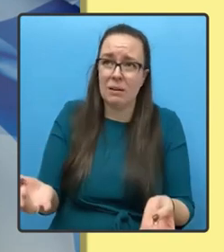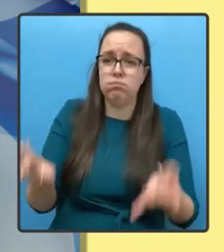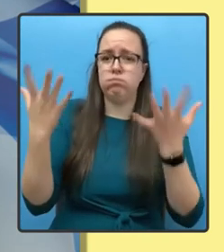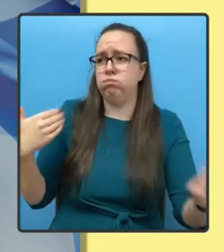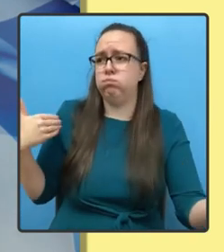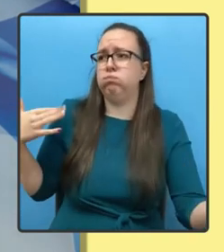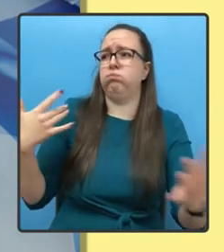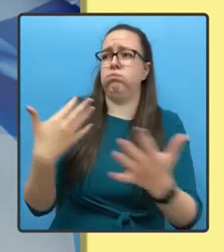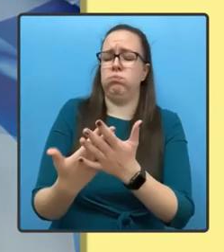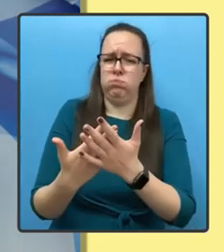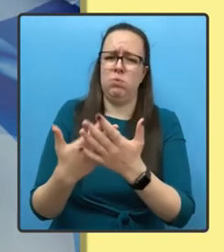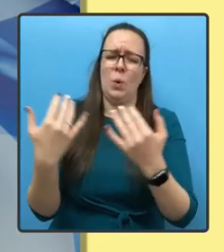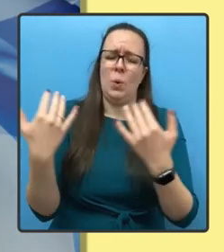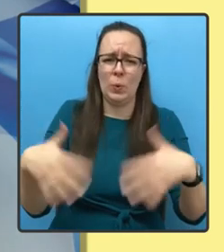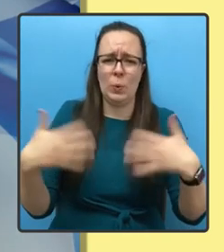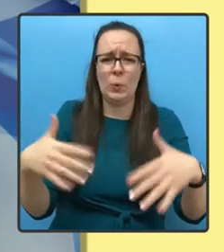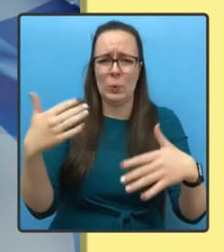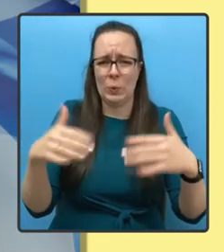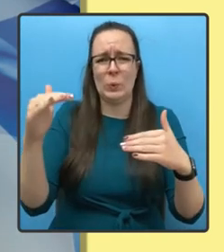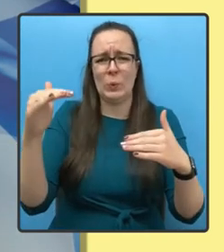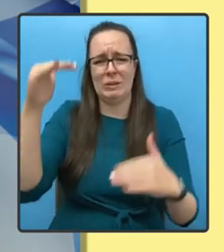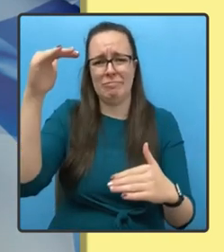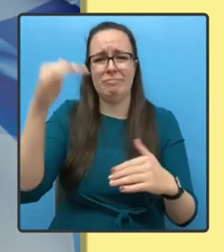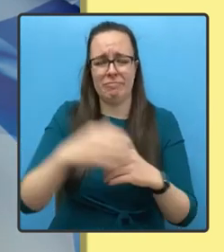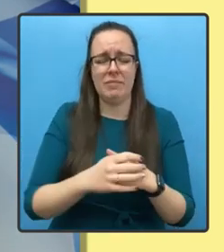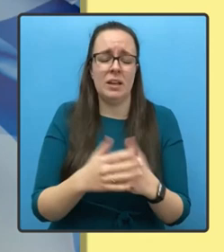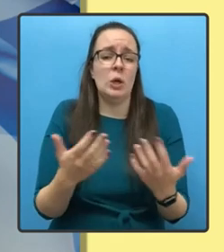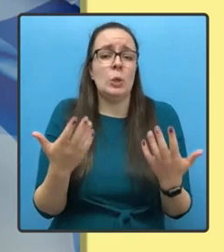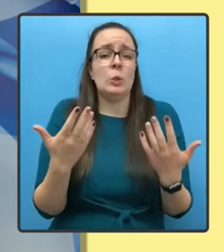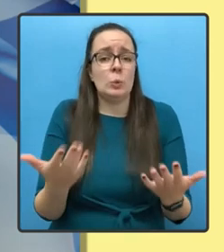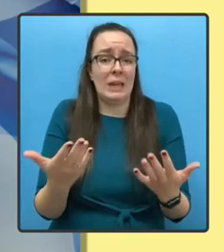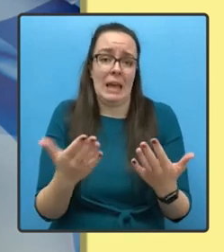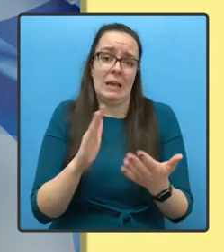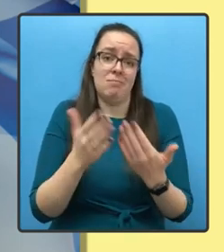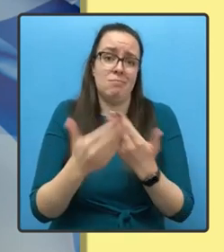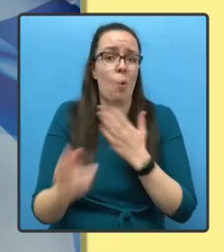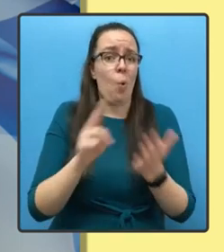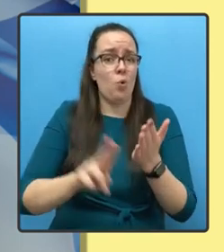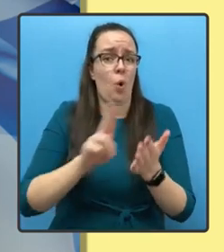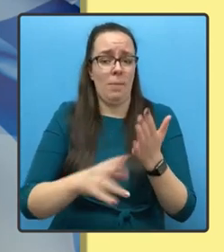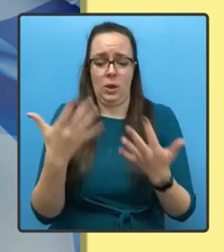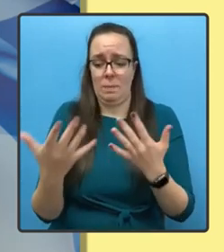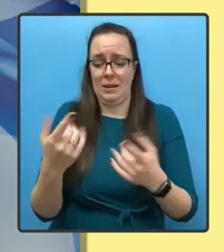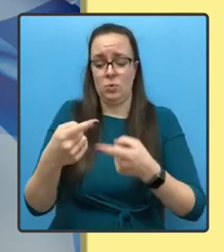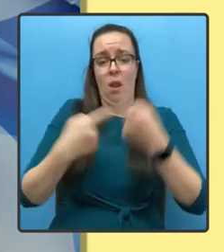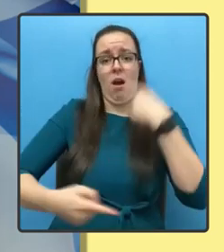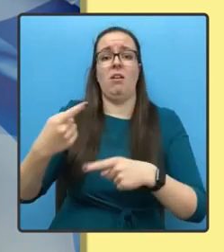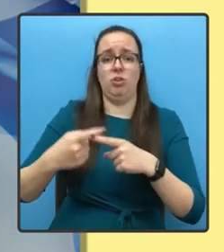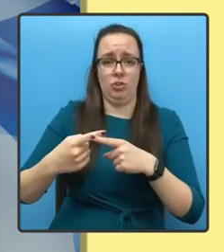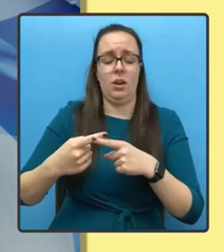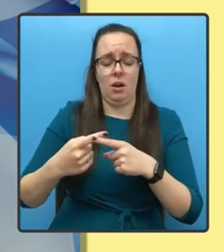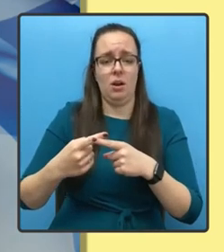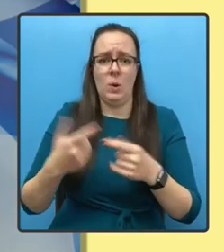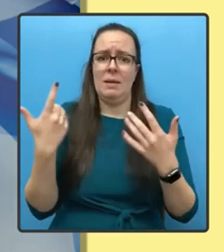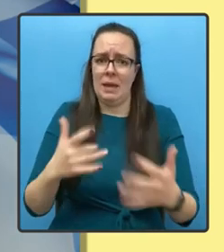Life today is much more normal than it was when I spoke to you a year ago. We have come so far and while